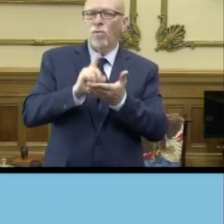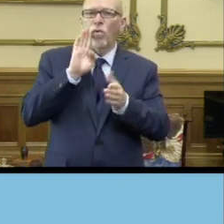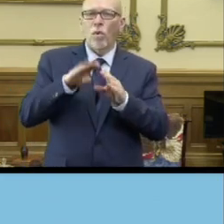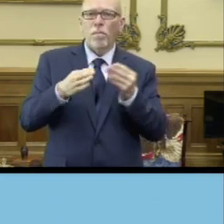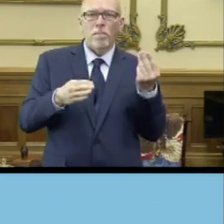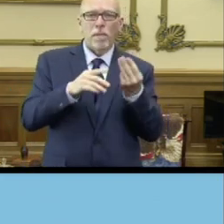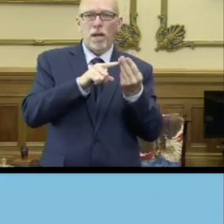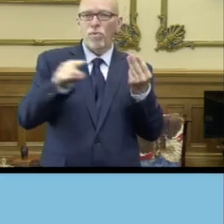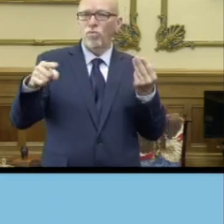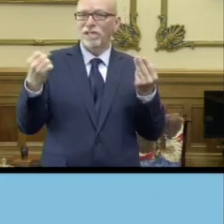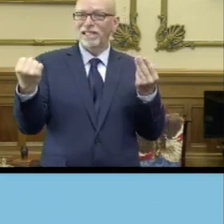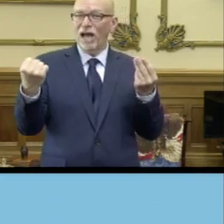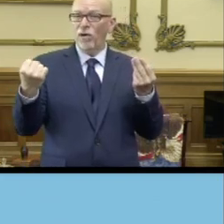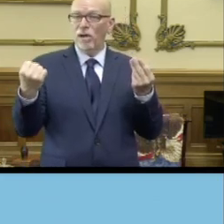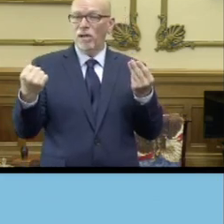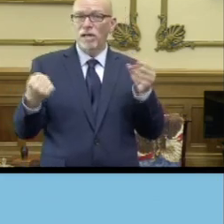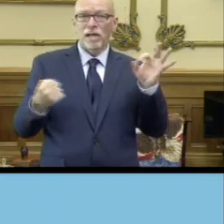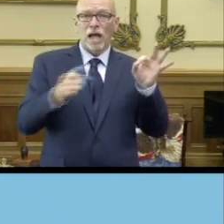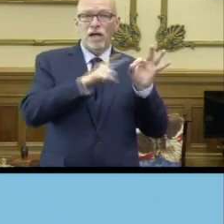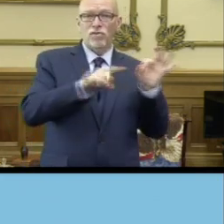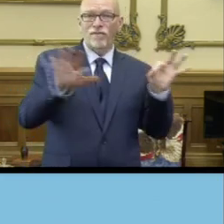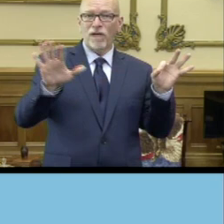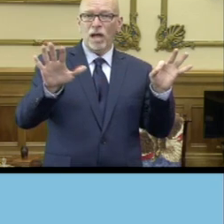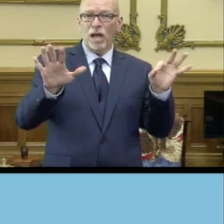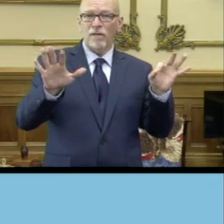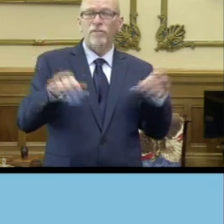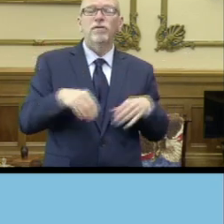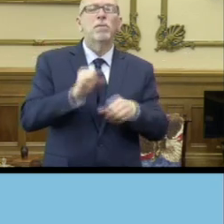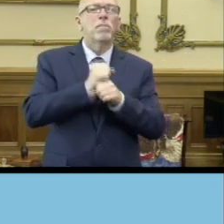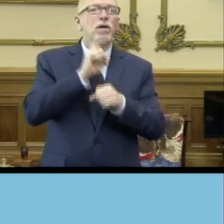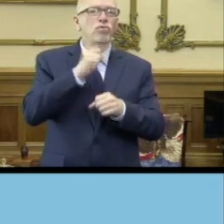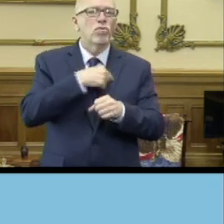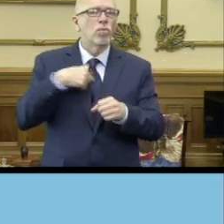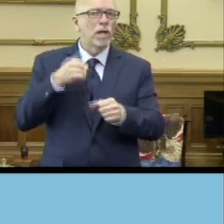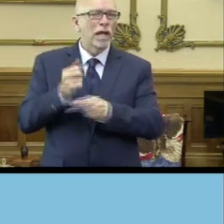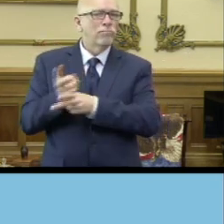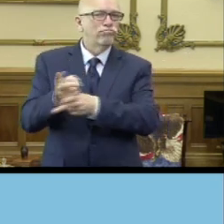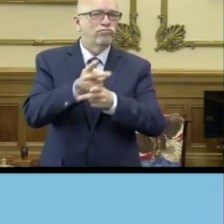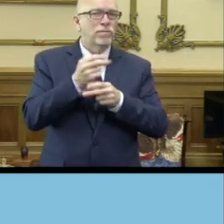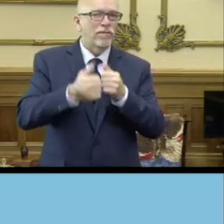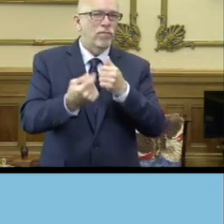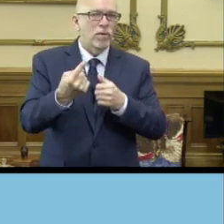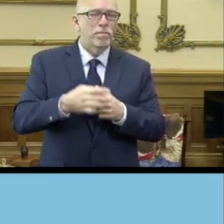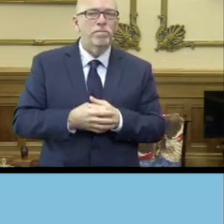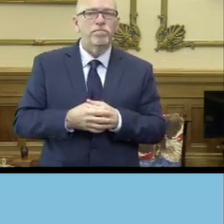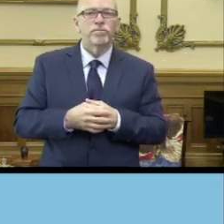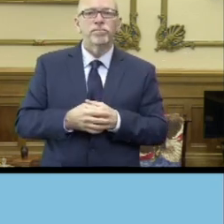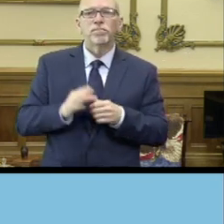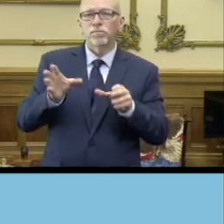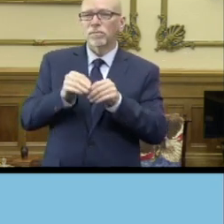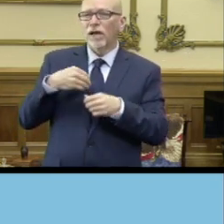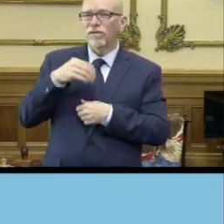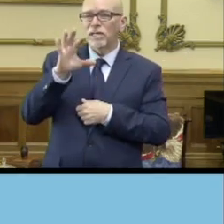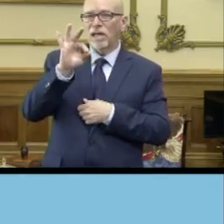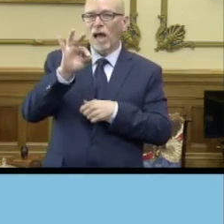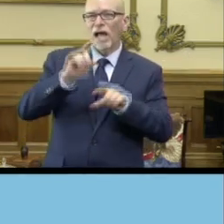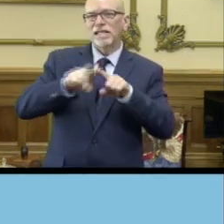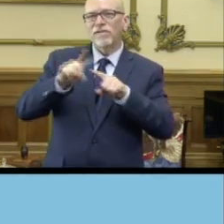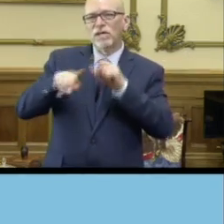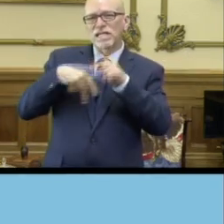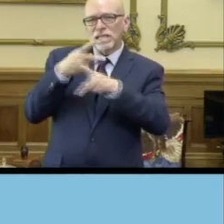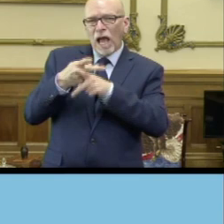Monday through Saturday, 9 to 5 p.m., to make sure that we can take care of Hoosiers. There are nine transactions